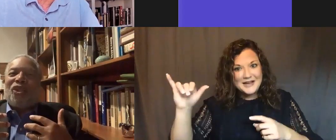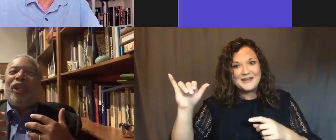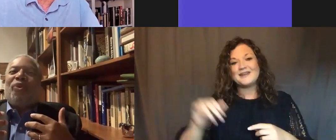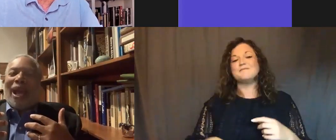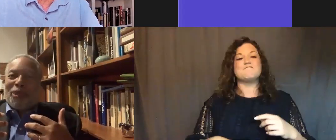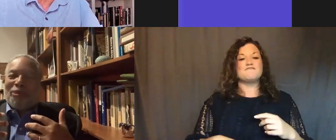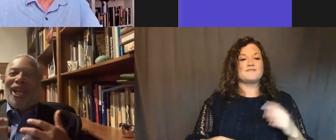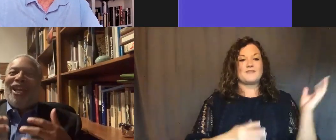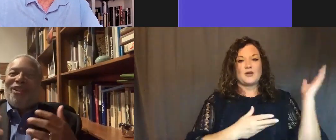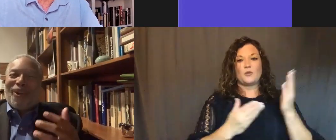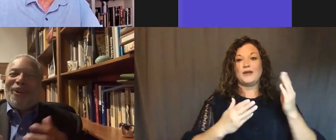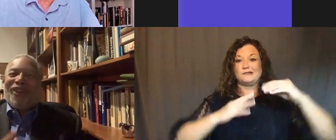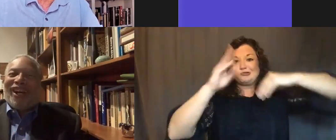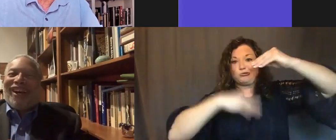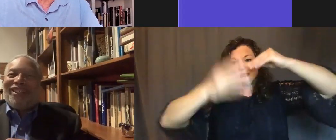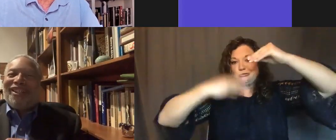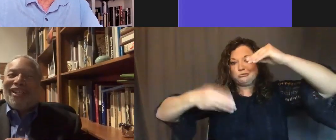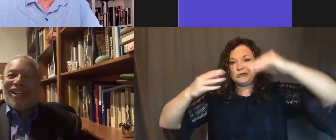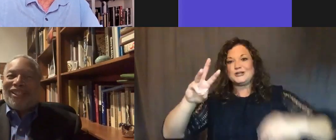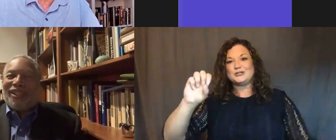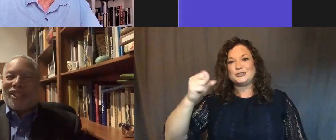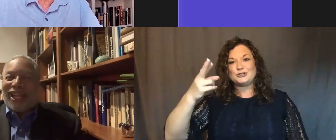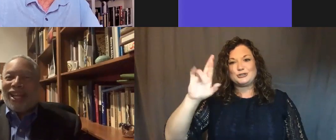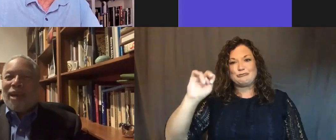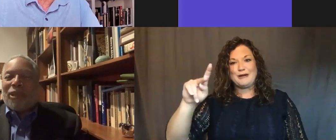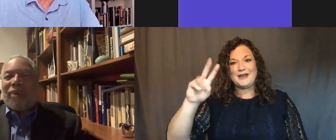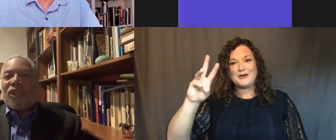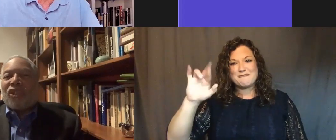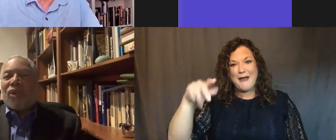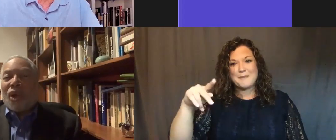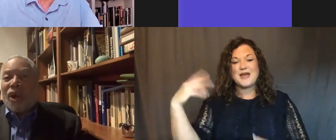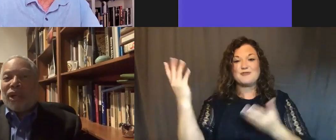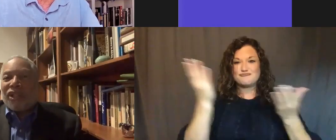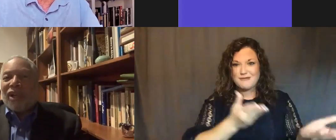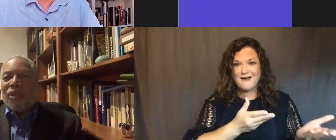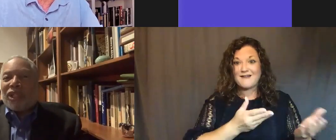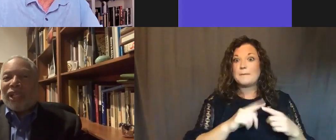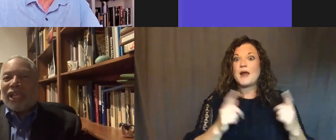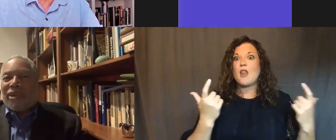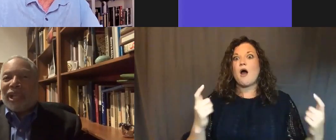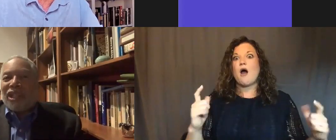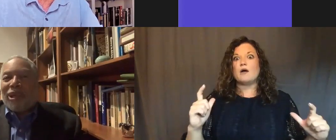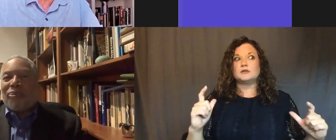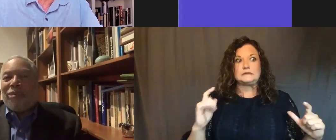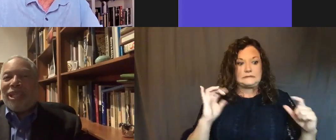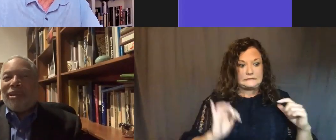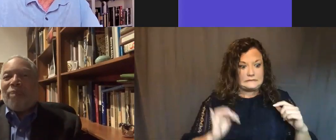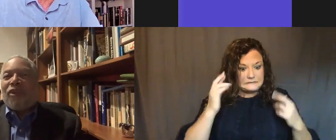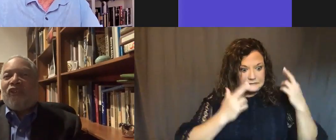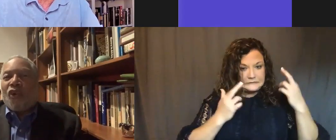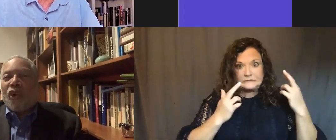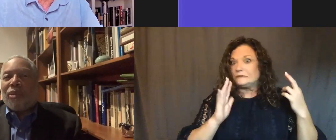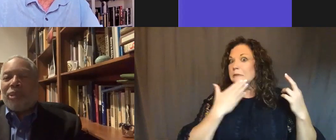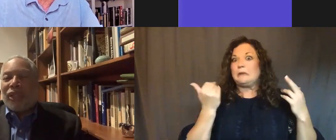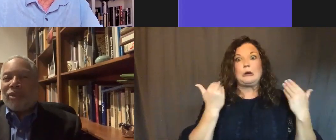shrink wrapped them, and drove to the site. But they were so large, we suddenly had to realize, you better put them in